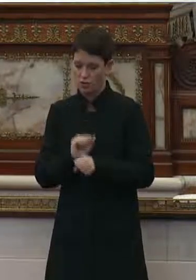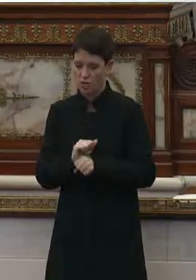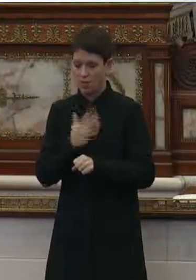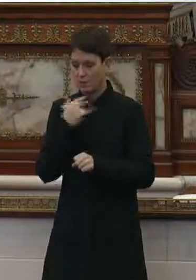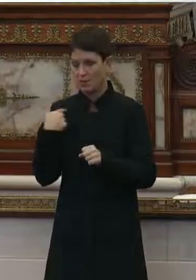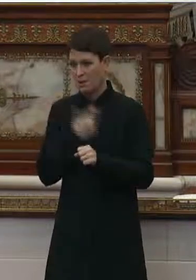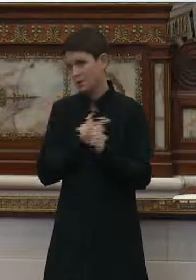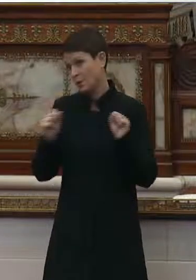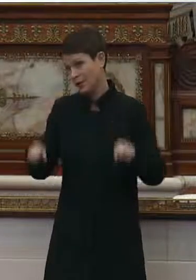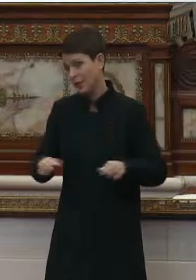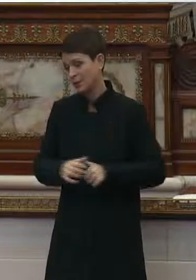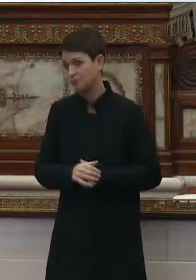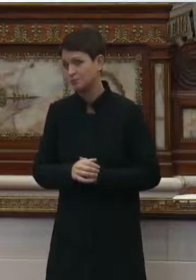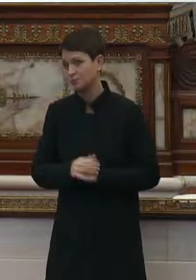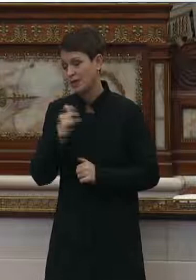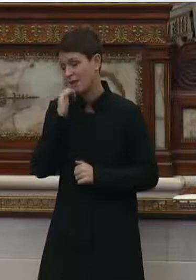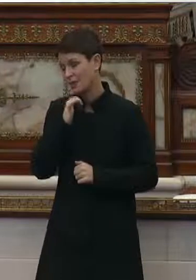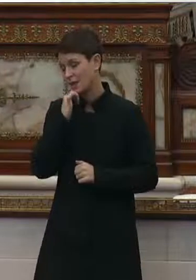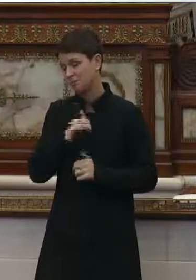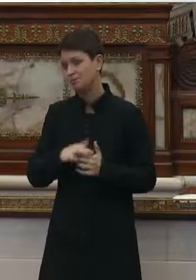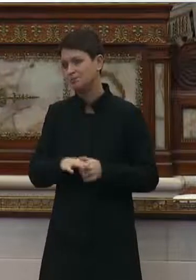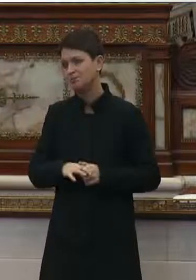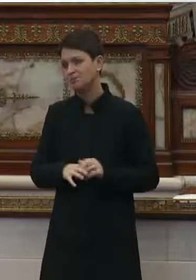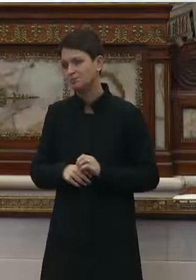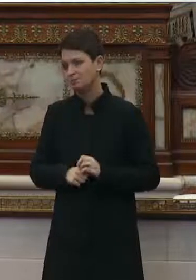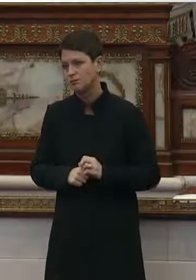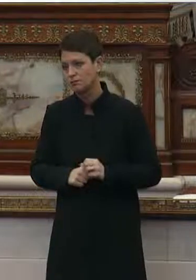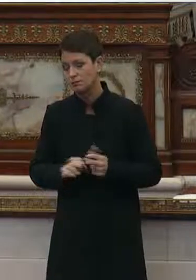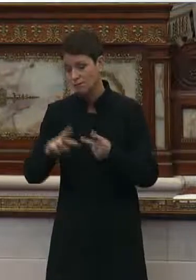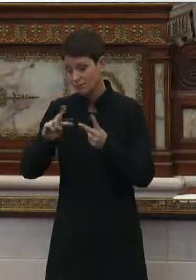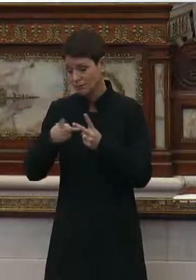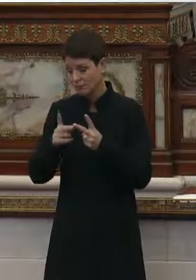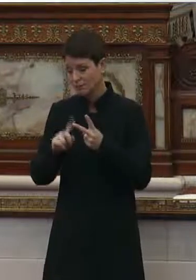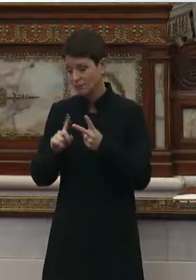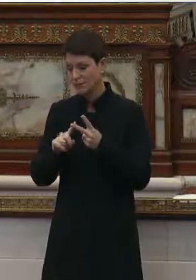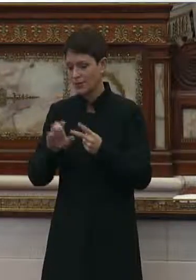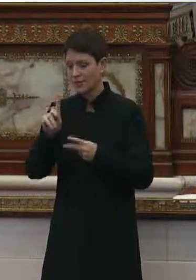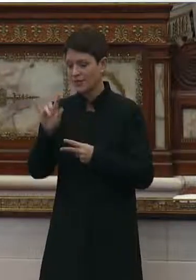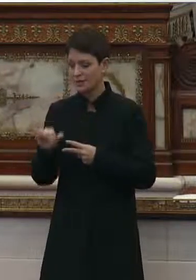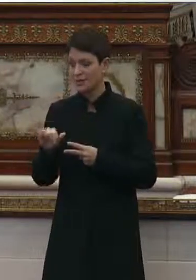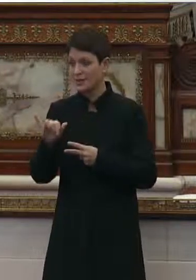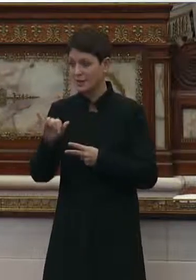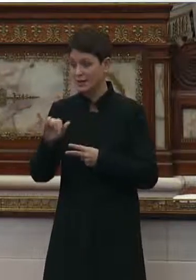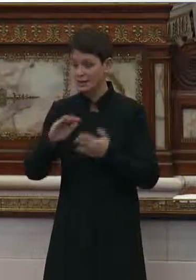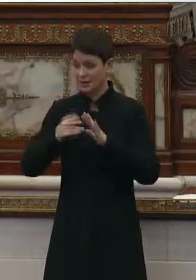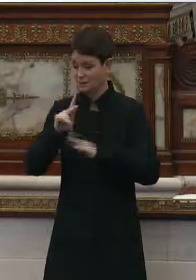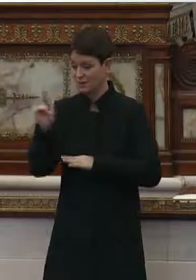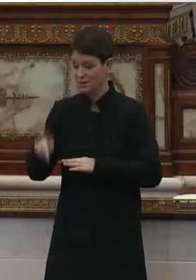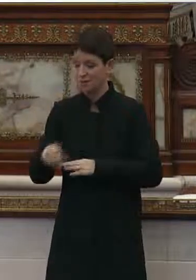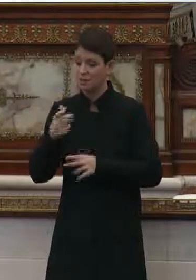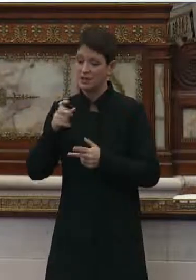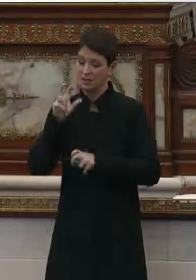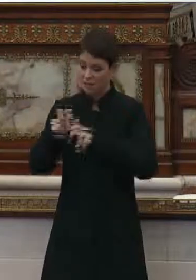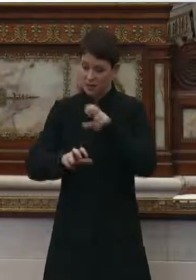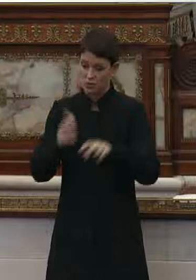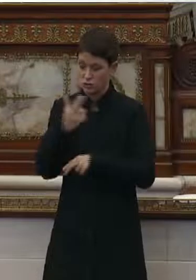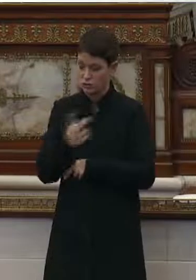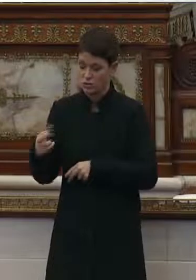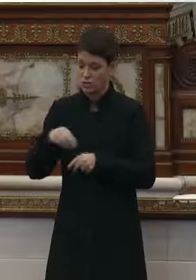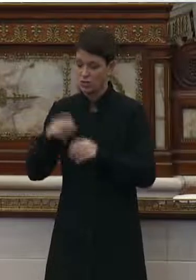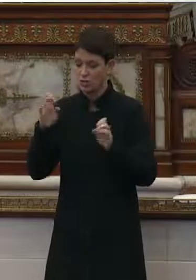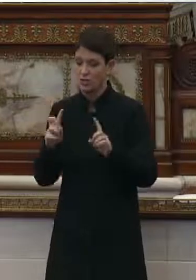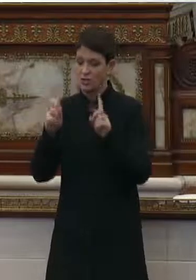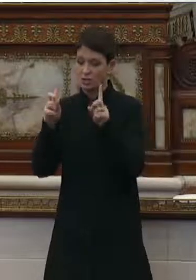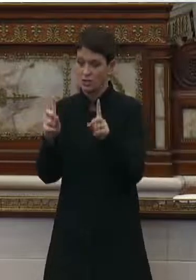best of our ability every day. Second, the city needs to invest resources into an